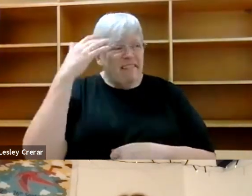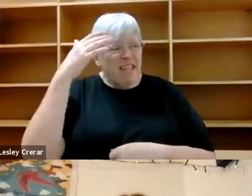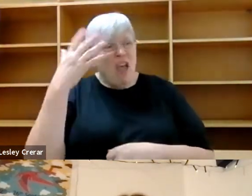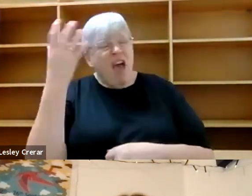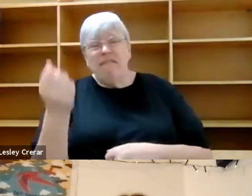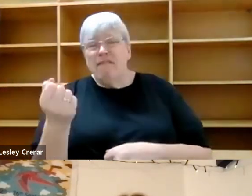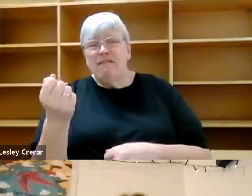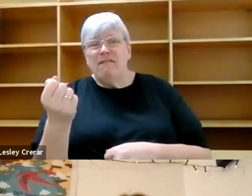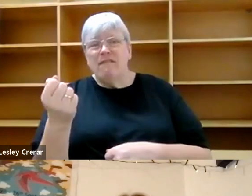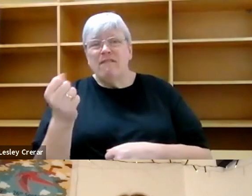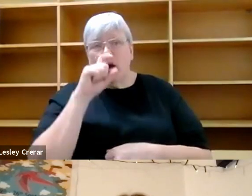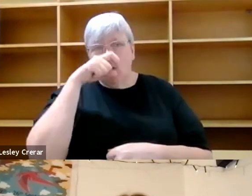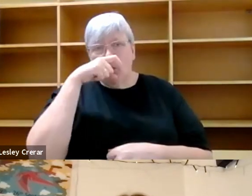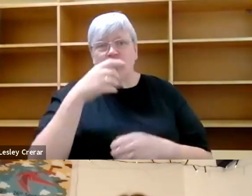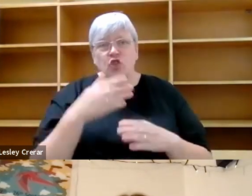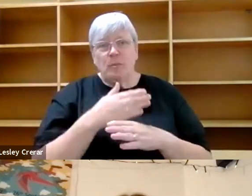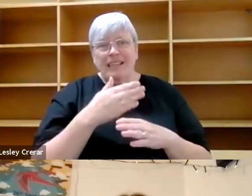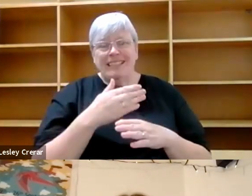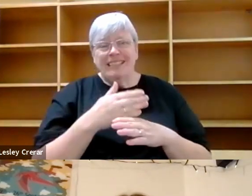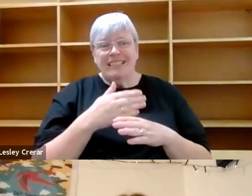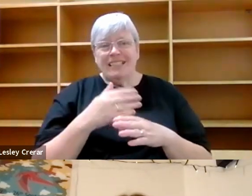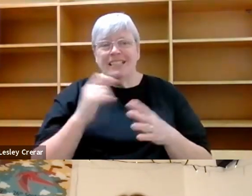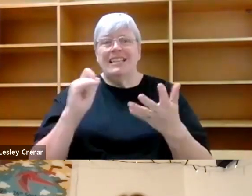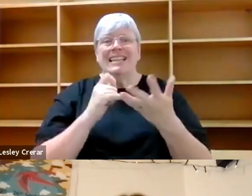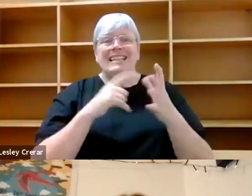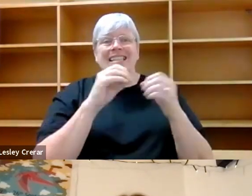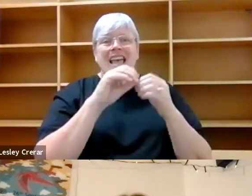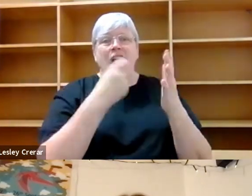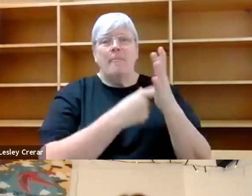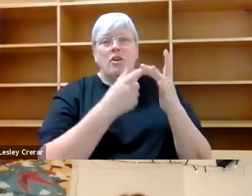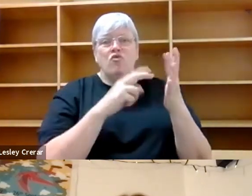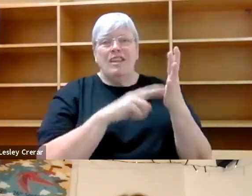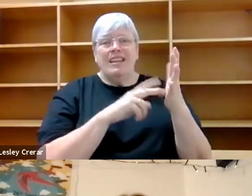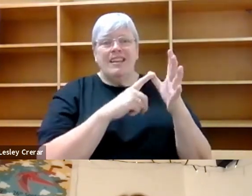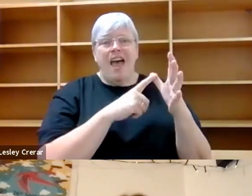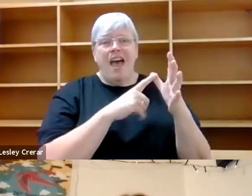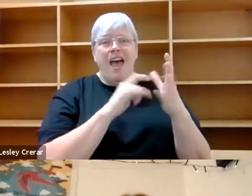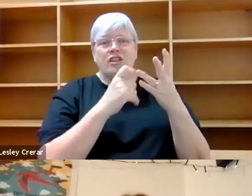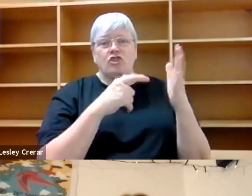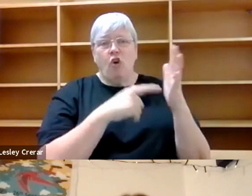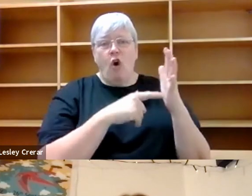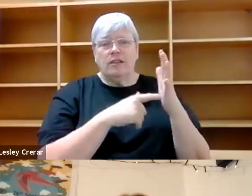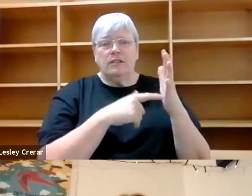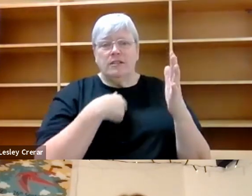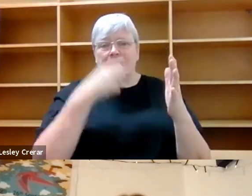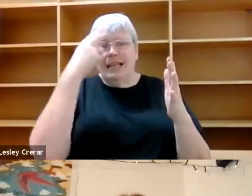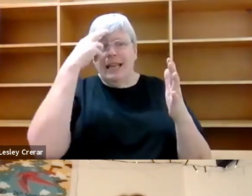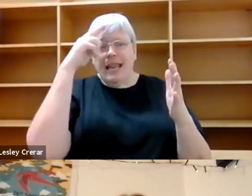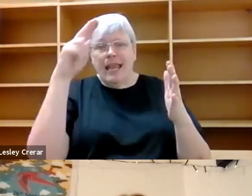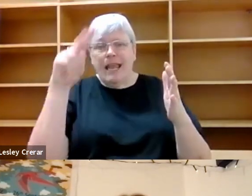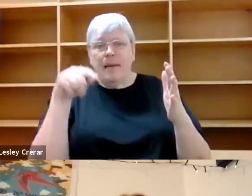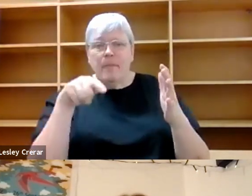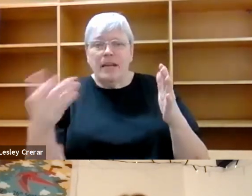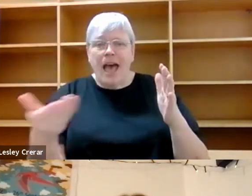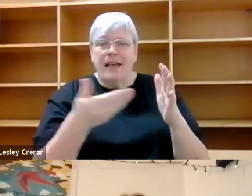witch practitioner, Sabrina Scott. Um, his name, I'm just going to put in the chat so that it's easy for everyone to see who,